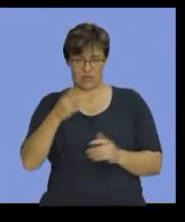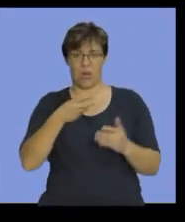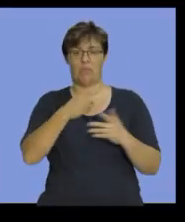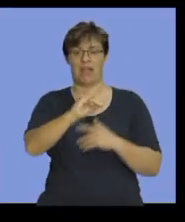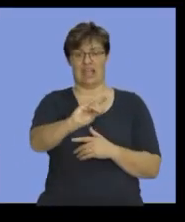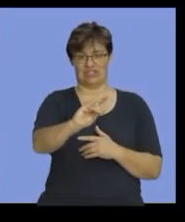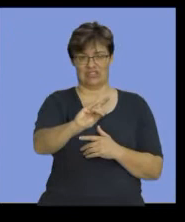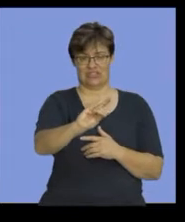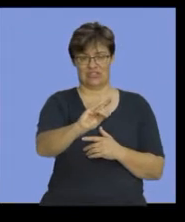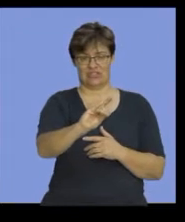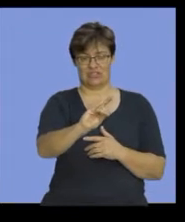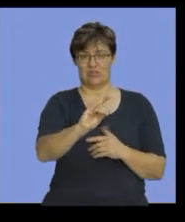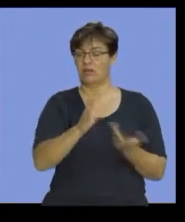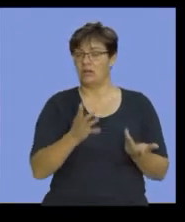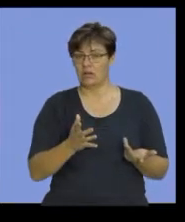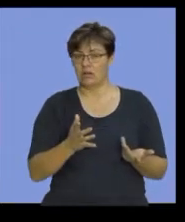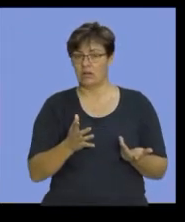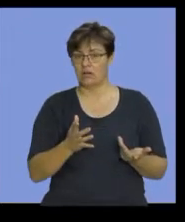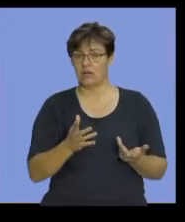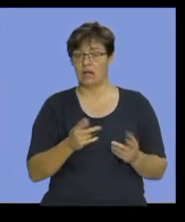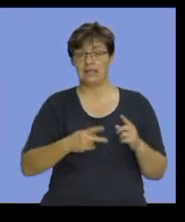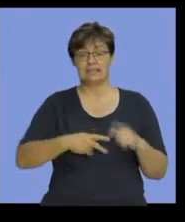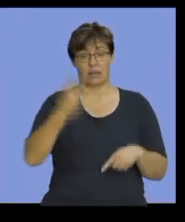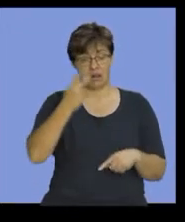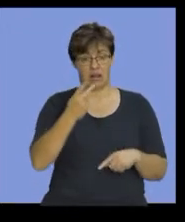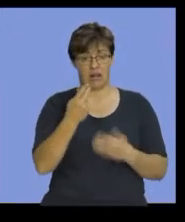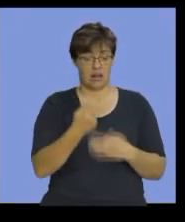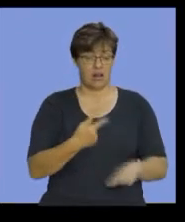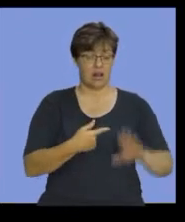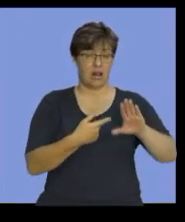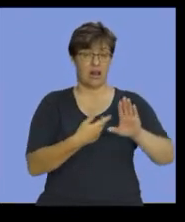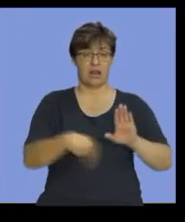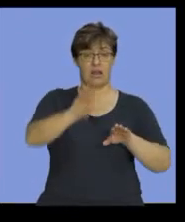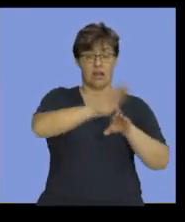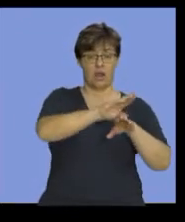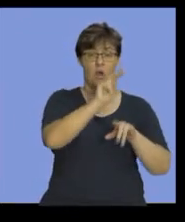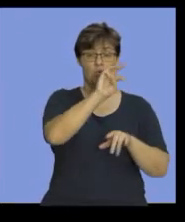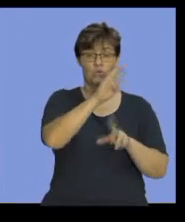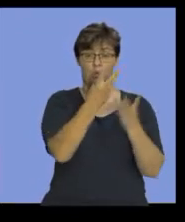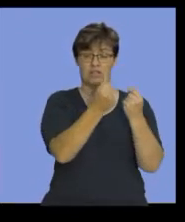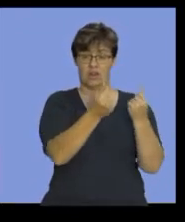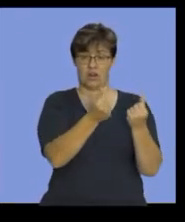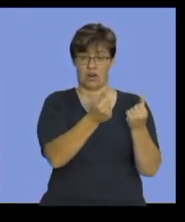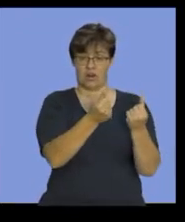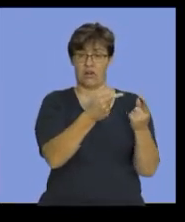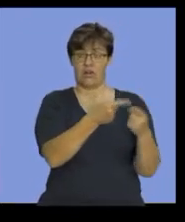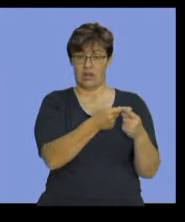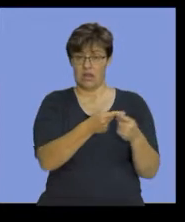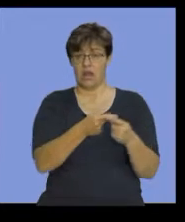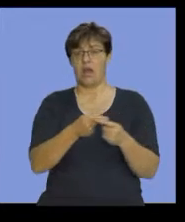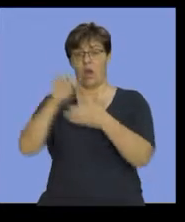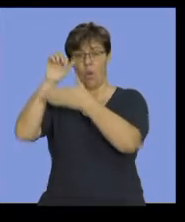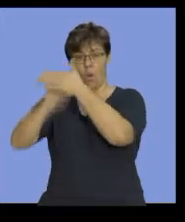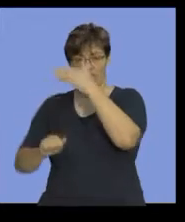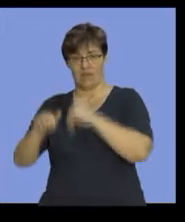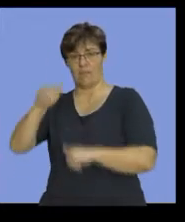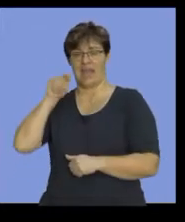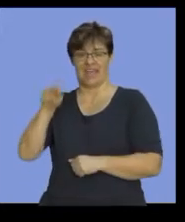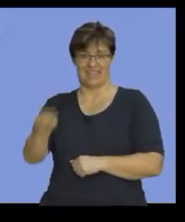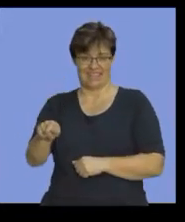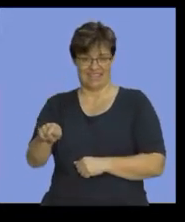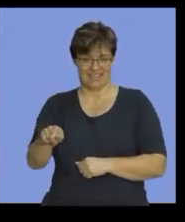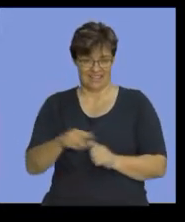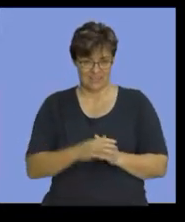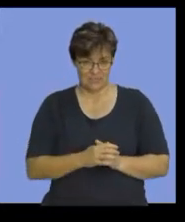cash. Now, double entry, debit, raw materials, stock, credit bank. That's your ledger entry.